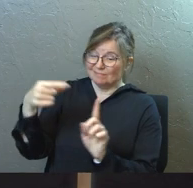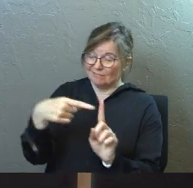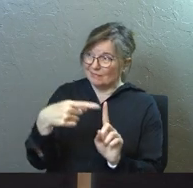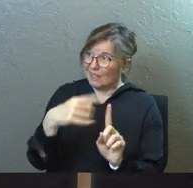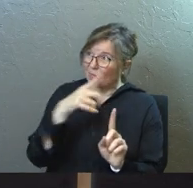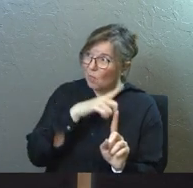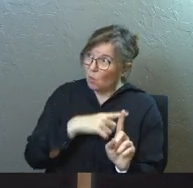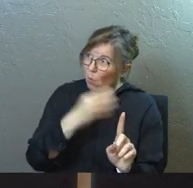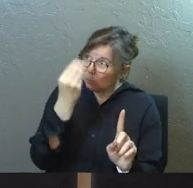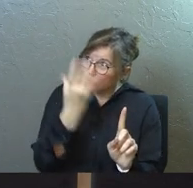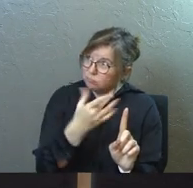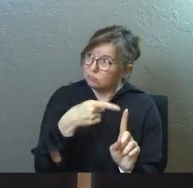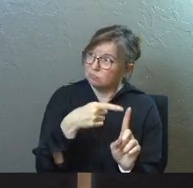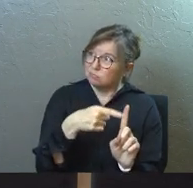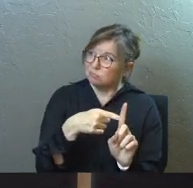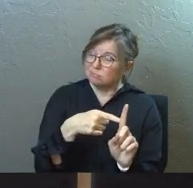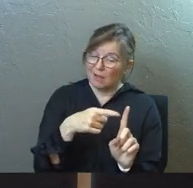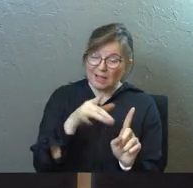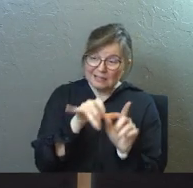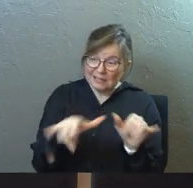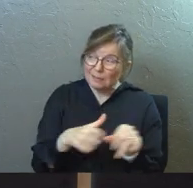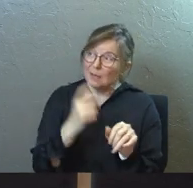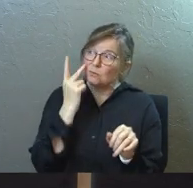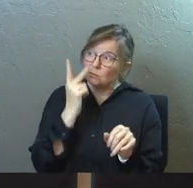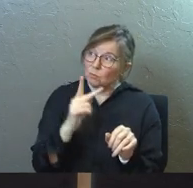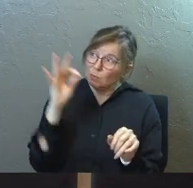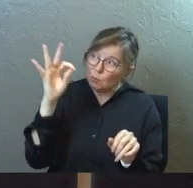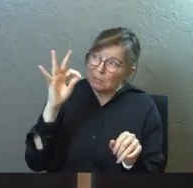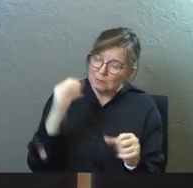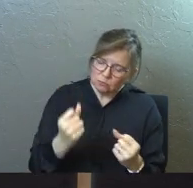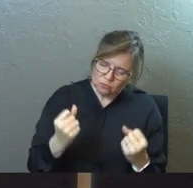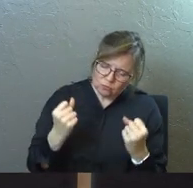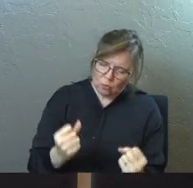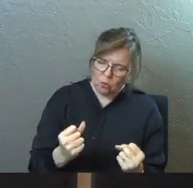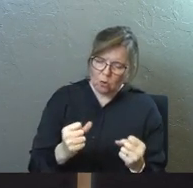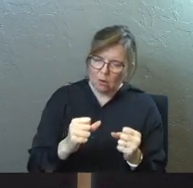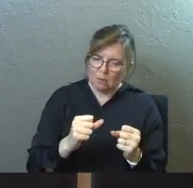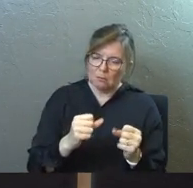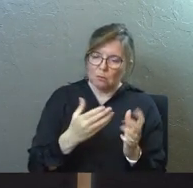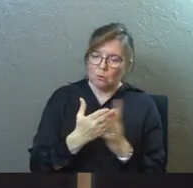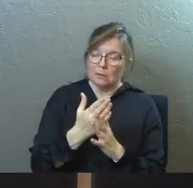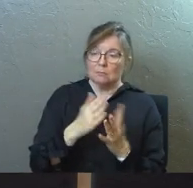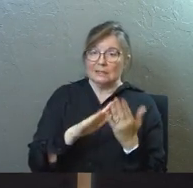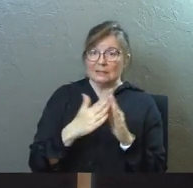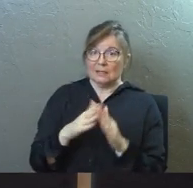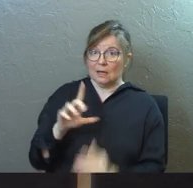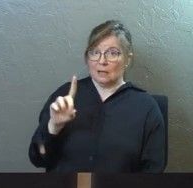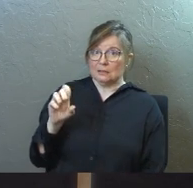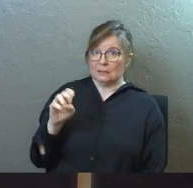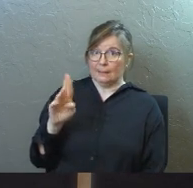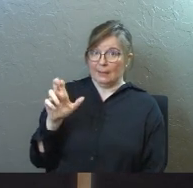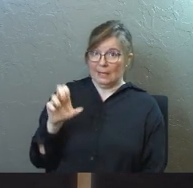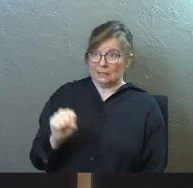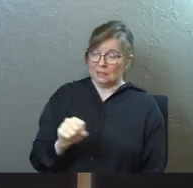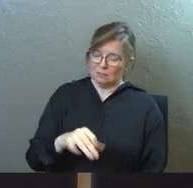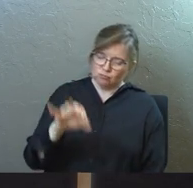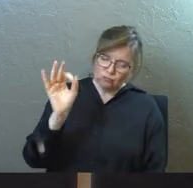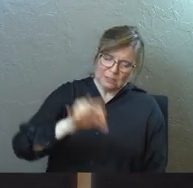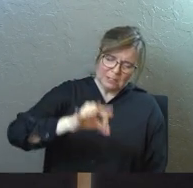he also told them that Saul had preached boldly in the name of Jesus in Damascus, so the 12 are afraid,